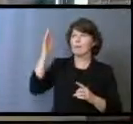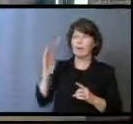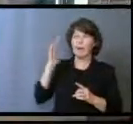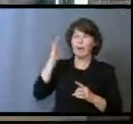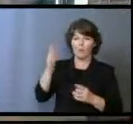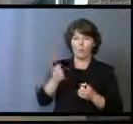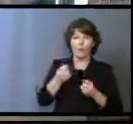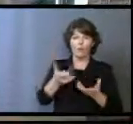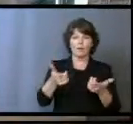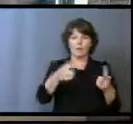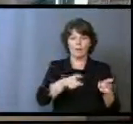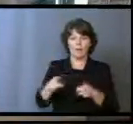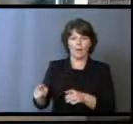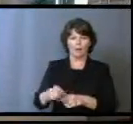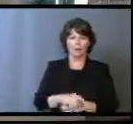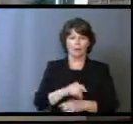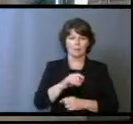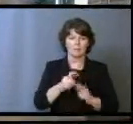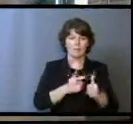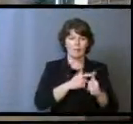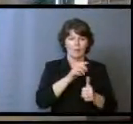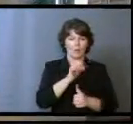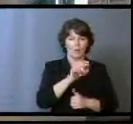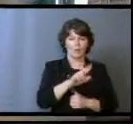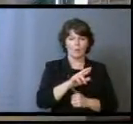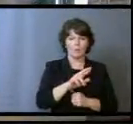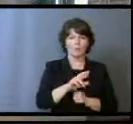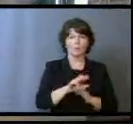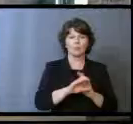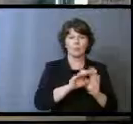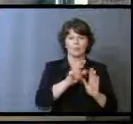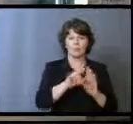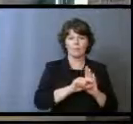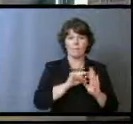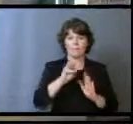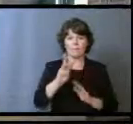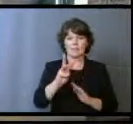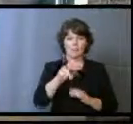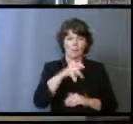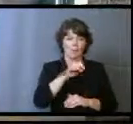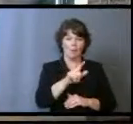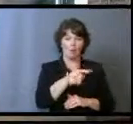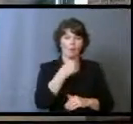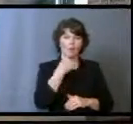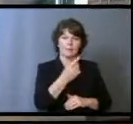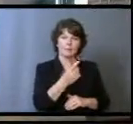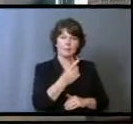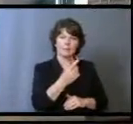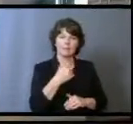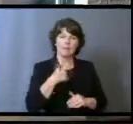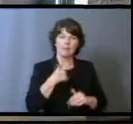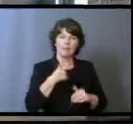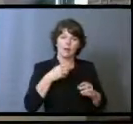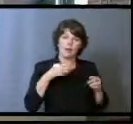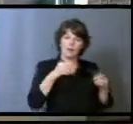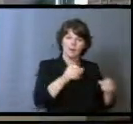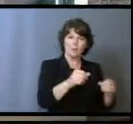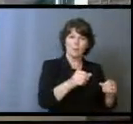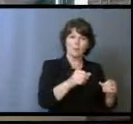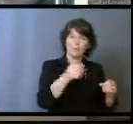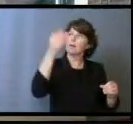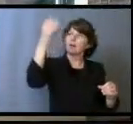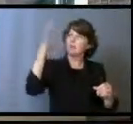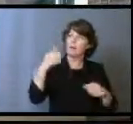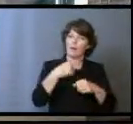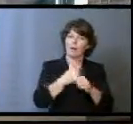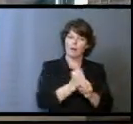them. Paul said in 1 Corinthians 3, verse 6, I planted, Apollos watered, and God made